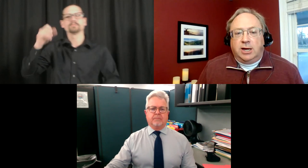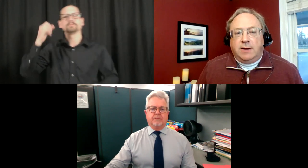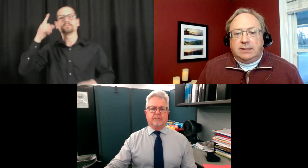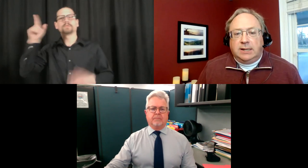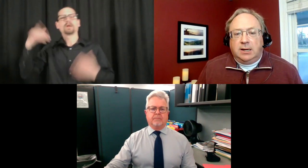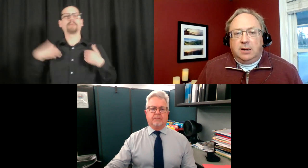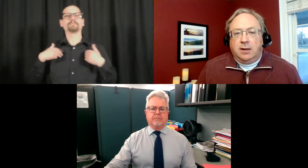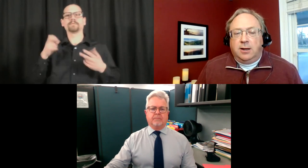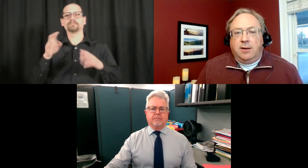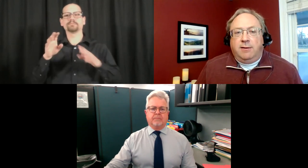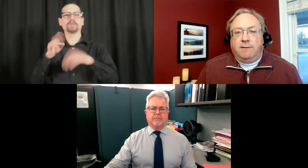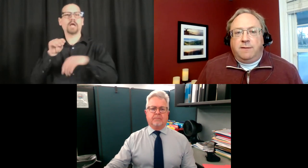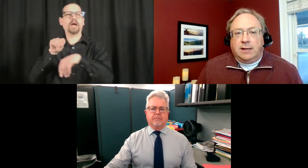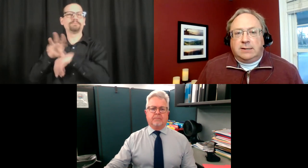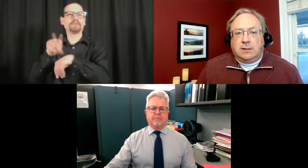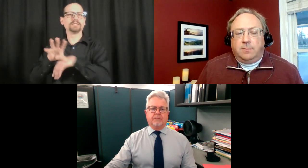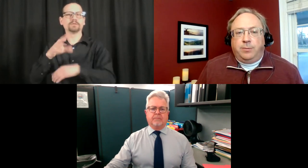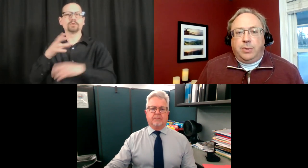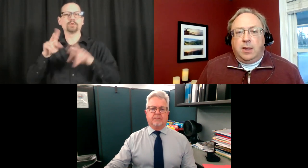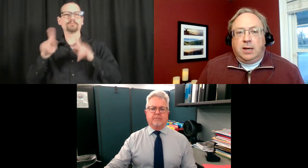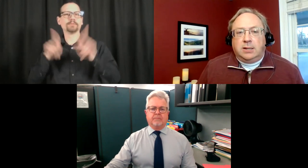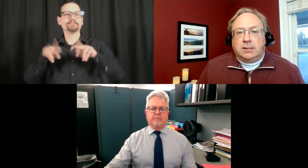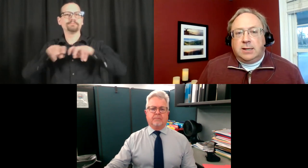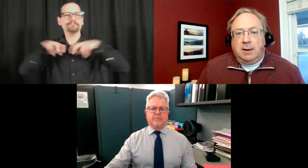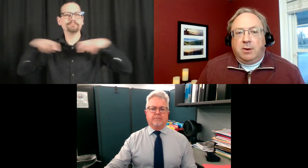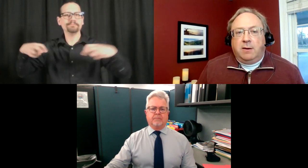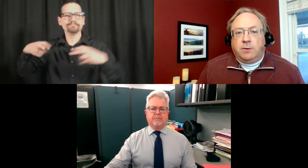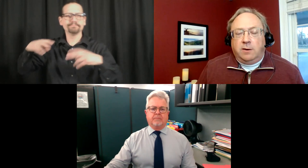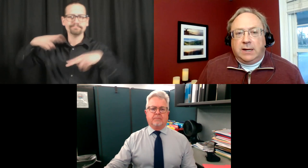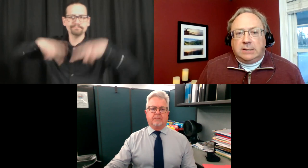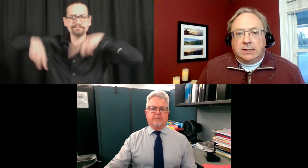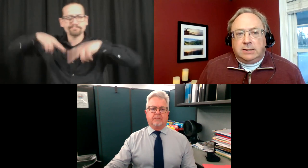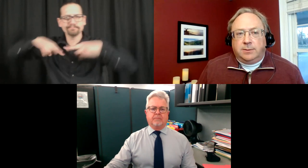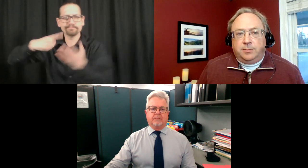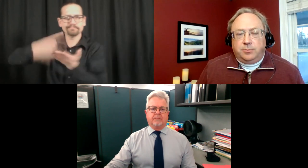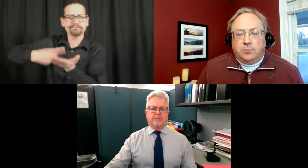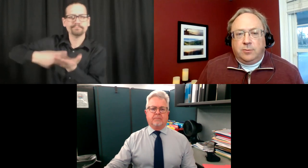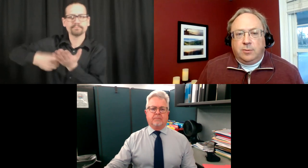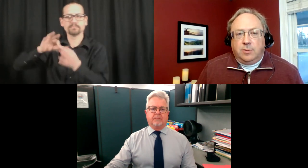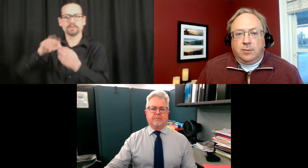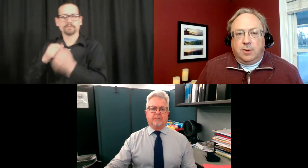the J&J vaccine fits into the scheme of current vaccines.